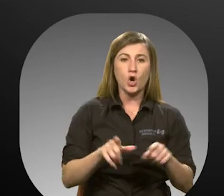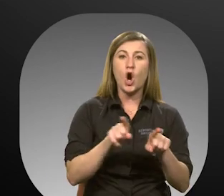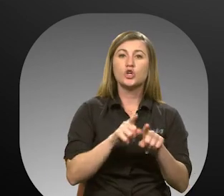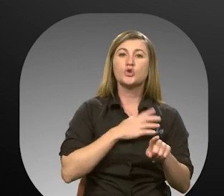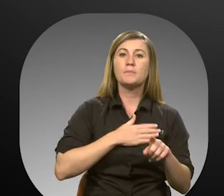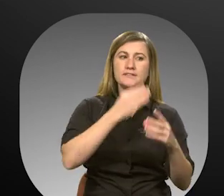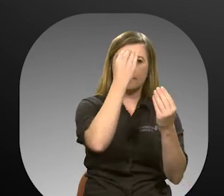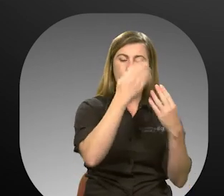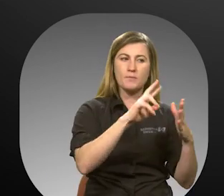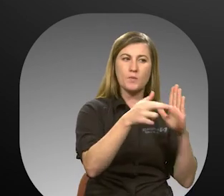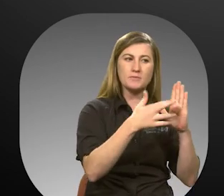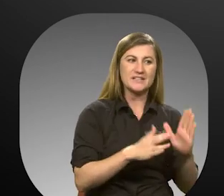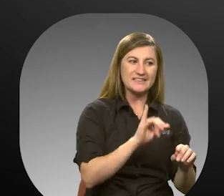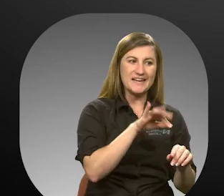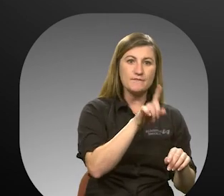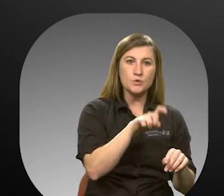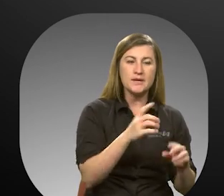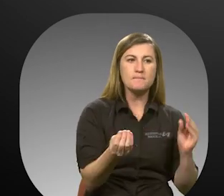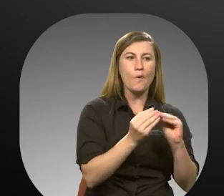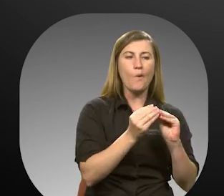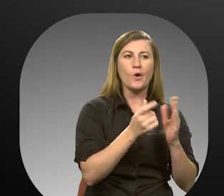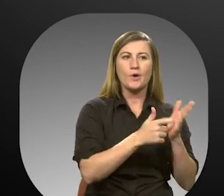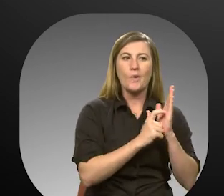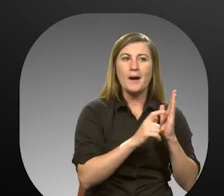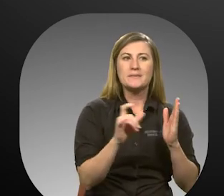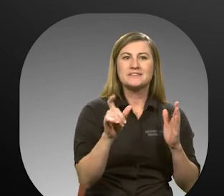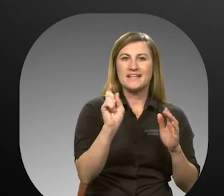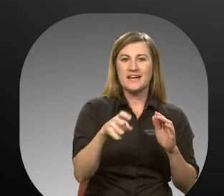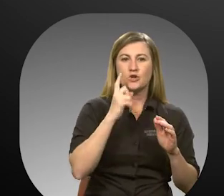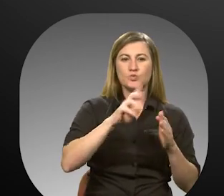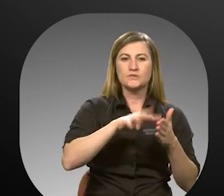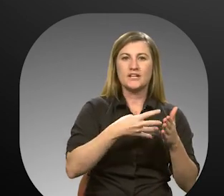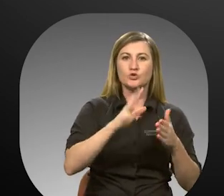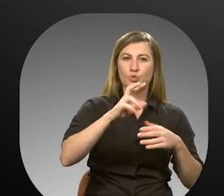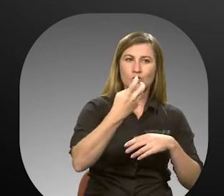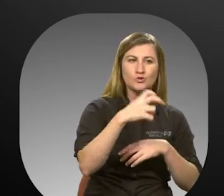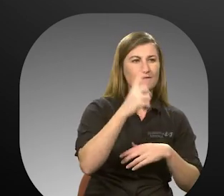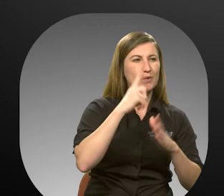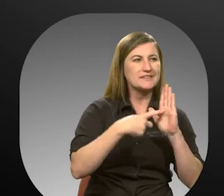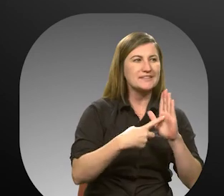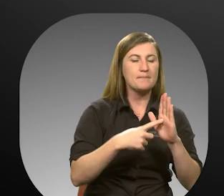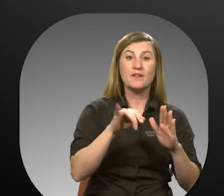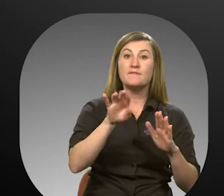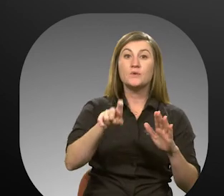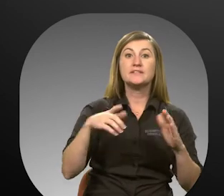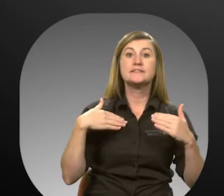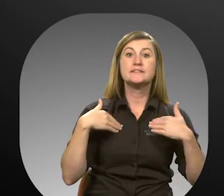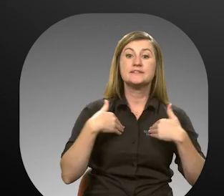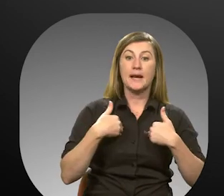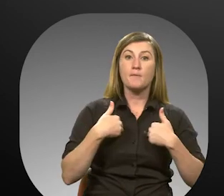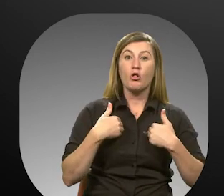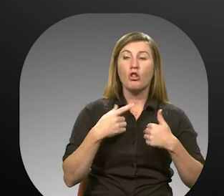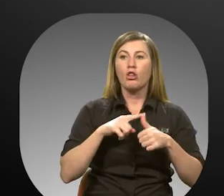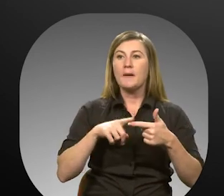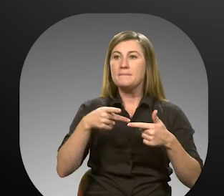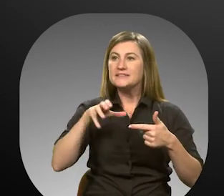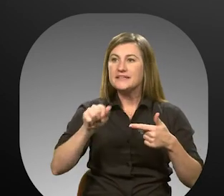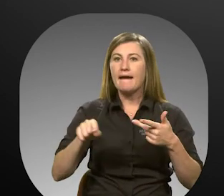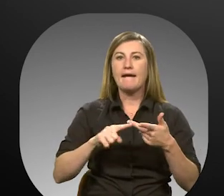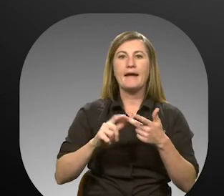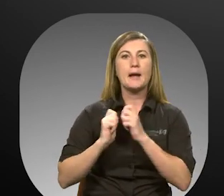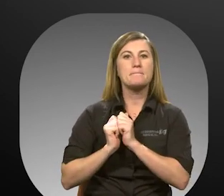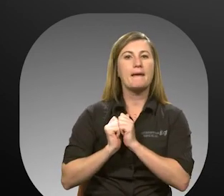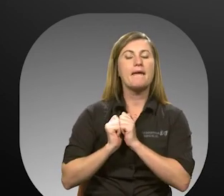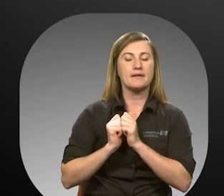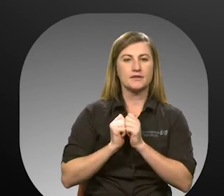please inform the agent of any additional travel requirements needed to schedule your trip, such as traveling with a service animal, PCA, or a